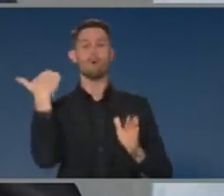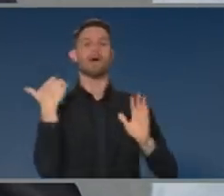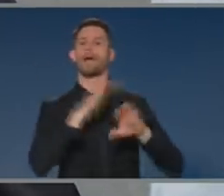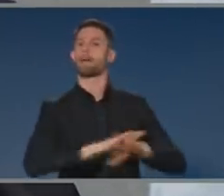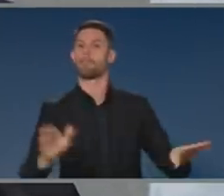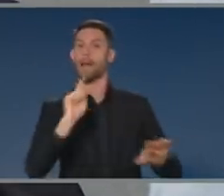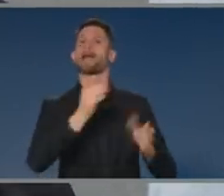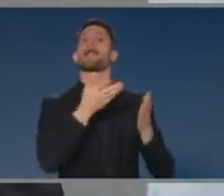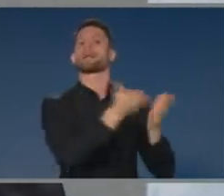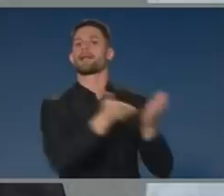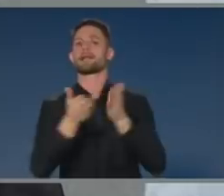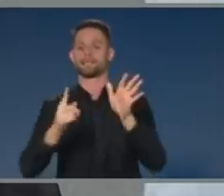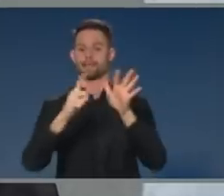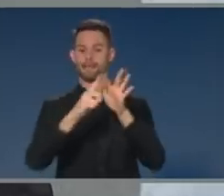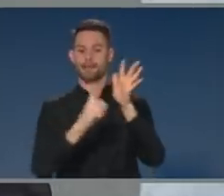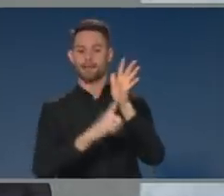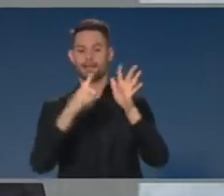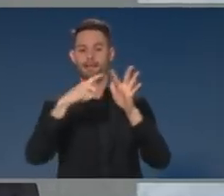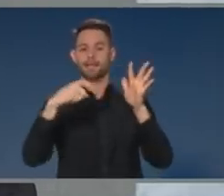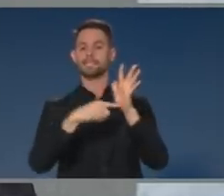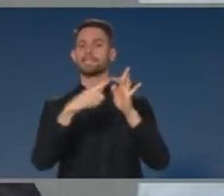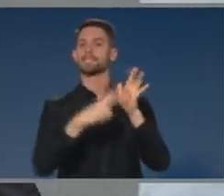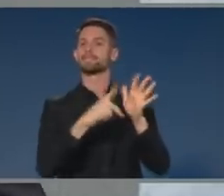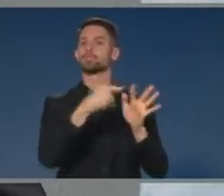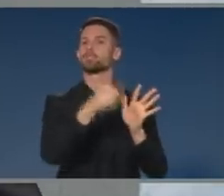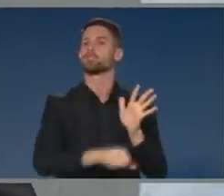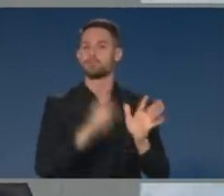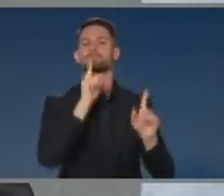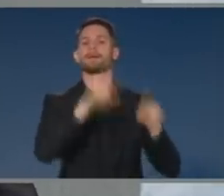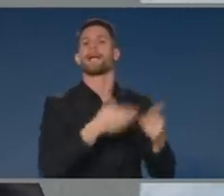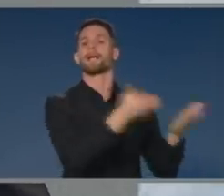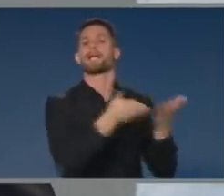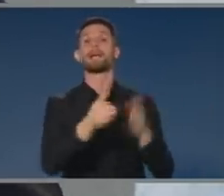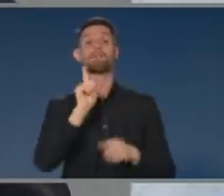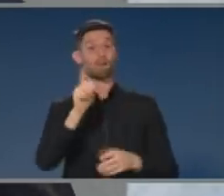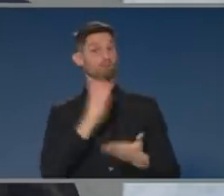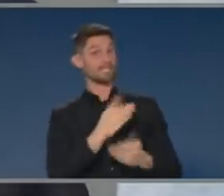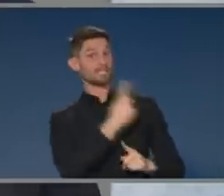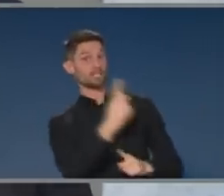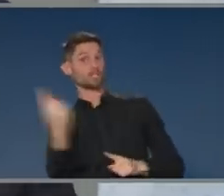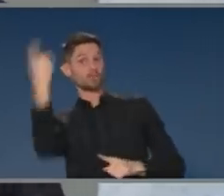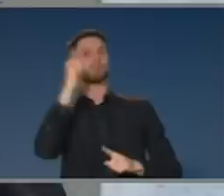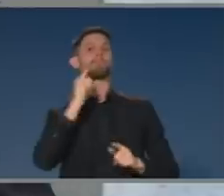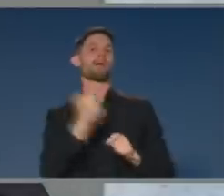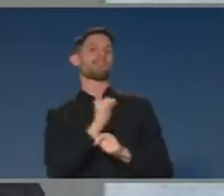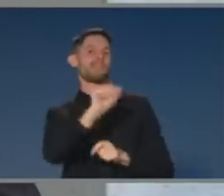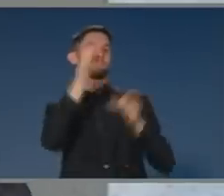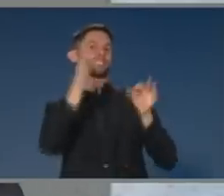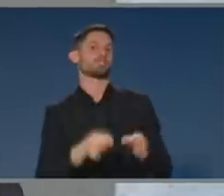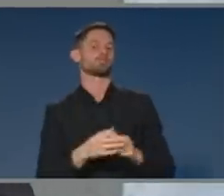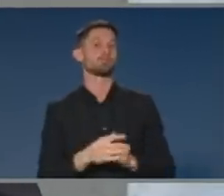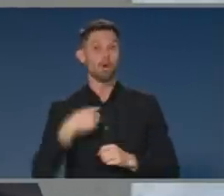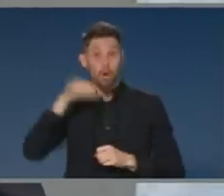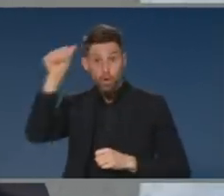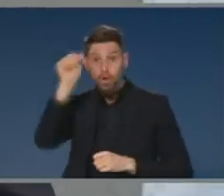all around the country. That will be done, of course, at the pace that states set. But that will be welcome particularly to the private health industry